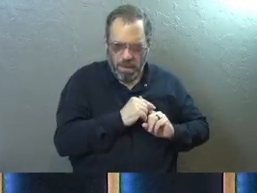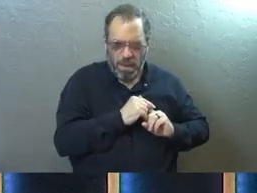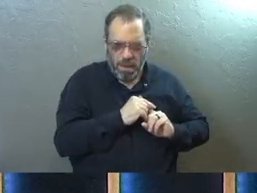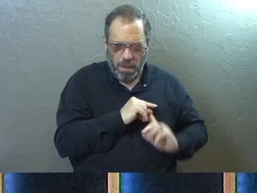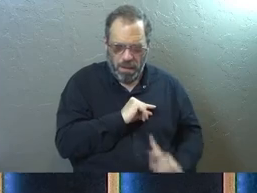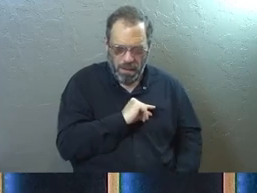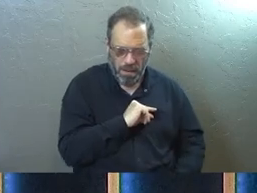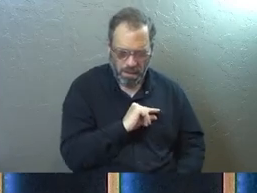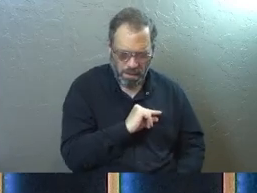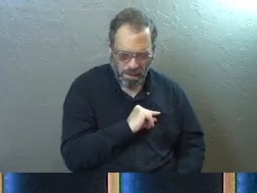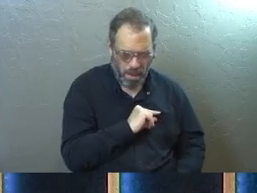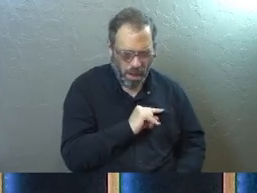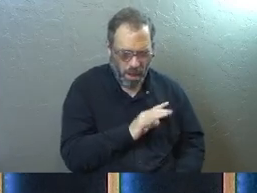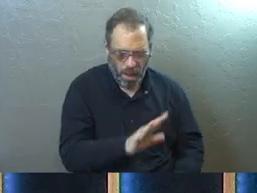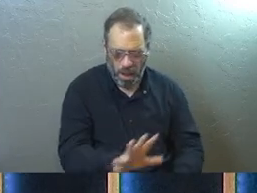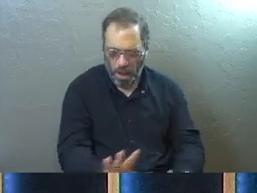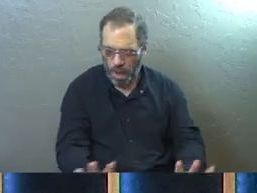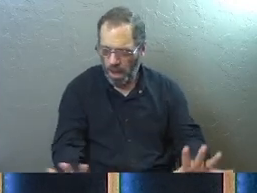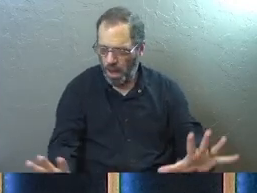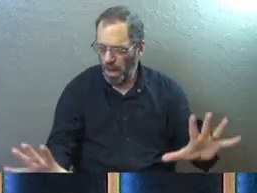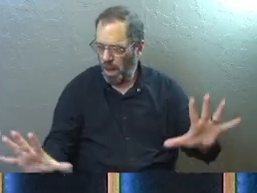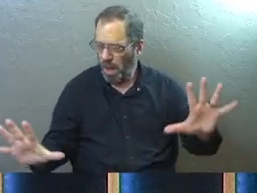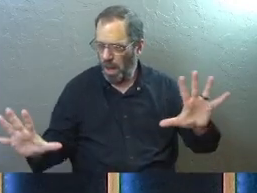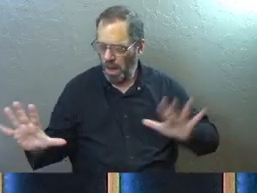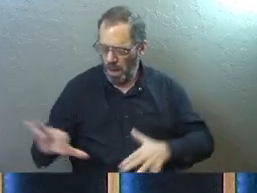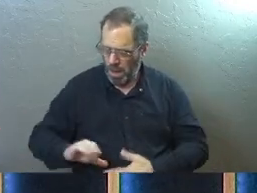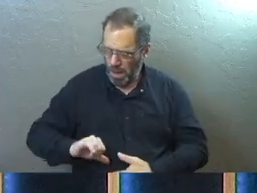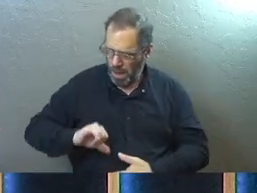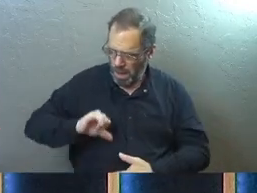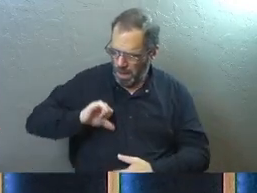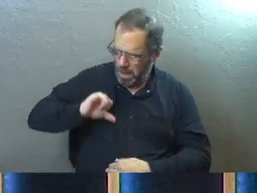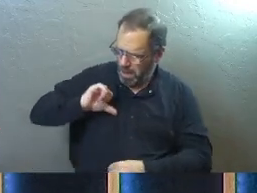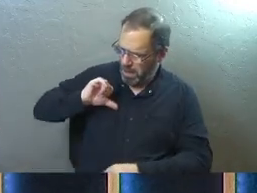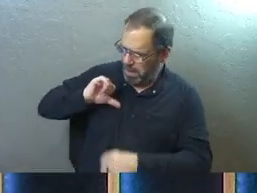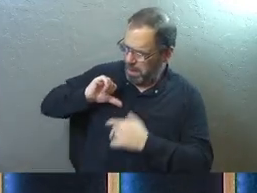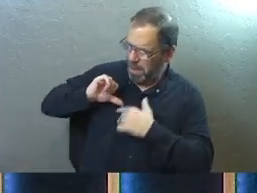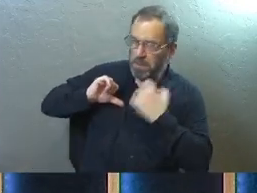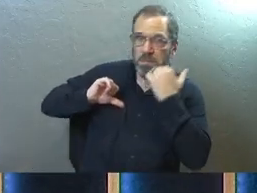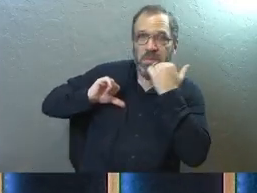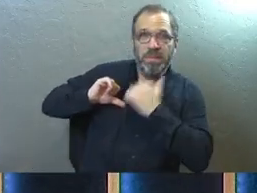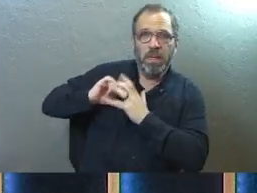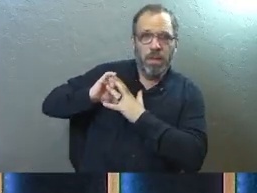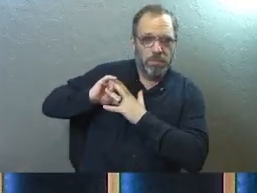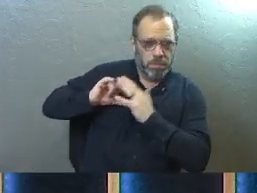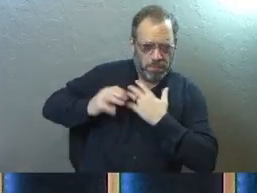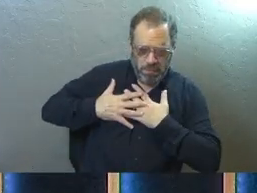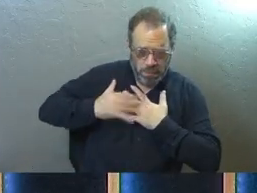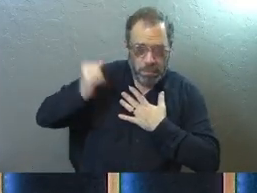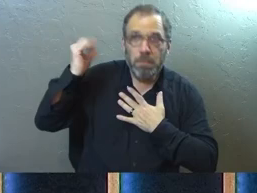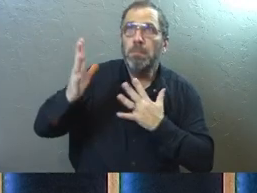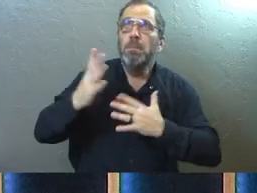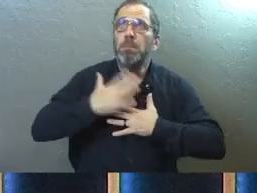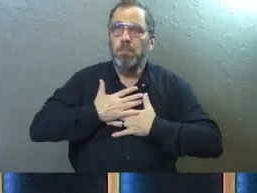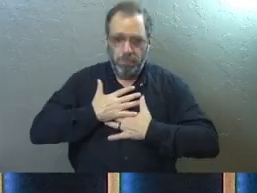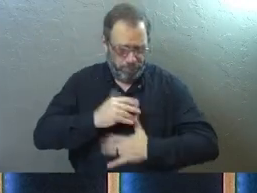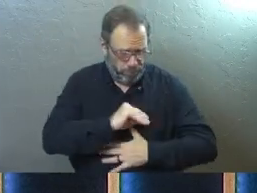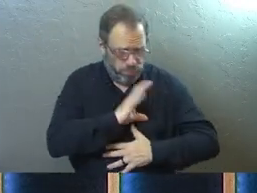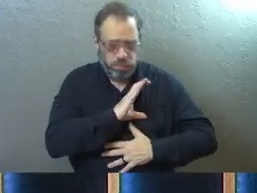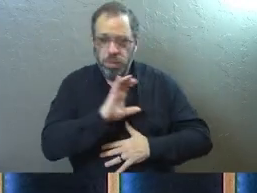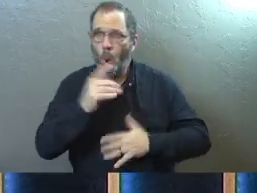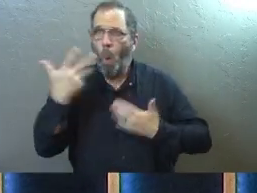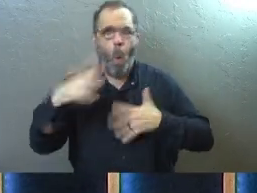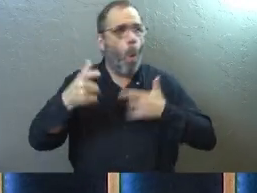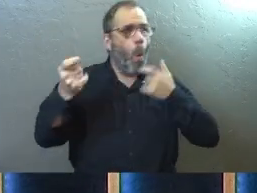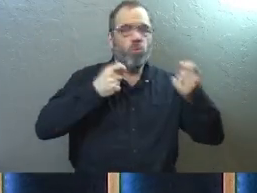me, I was floored at the pride I was seeing in my life every single day. Oh God, my ego is out of